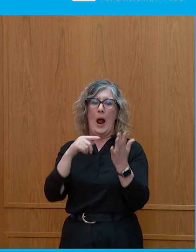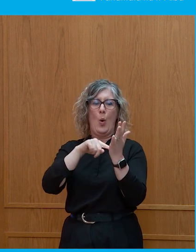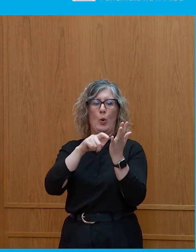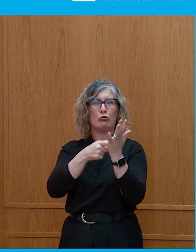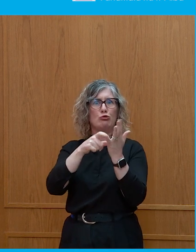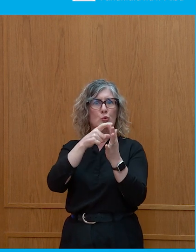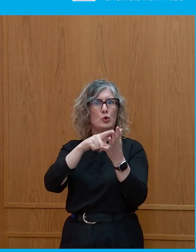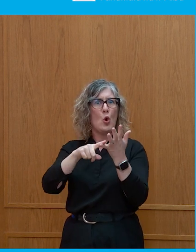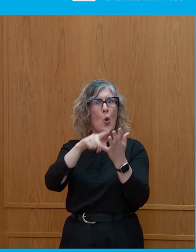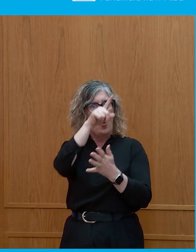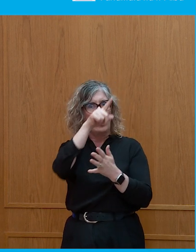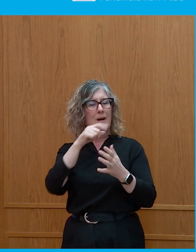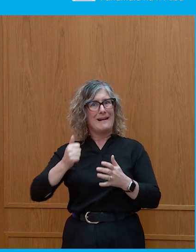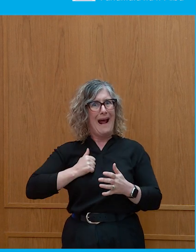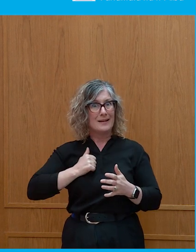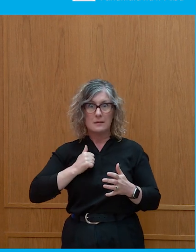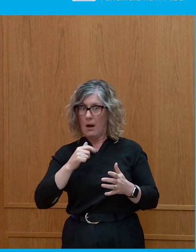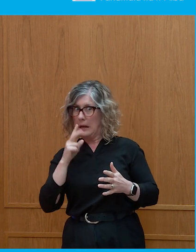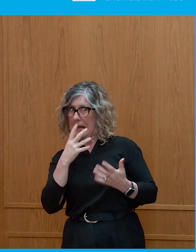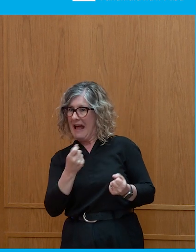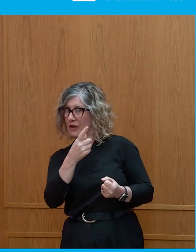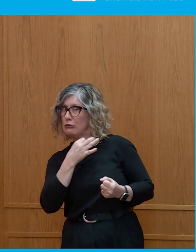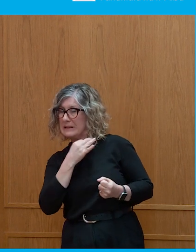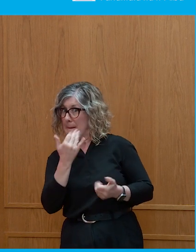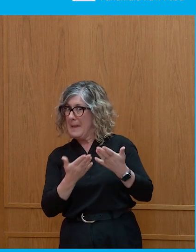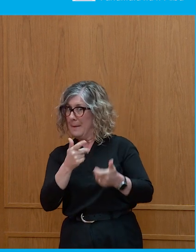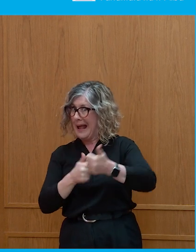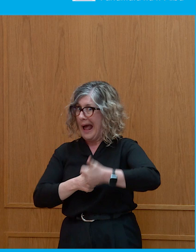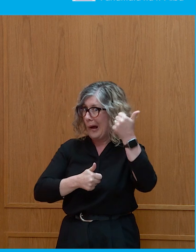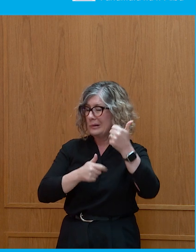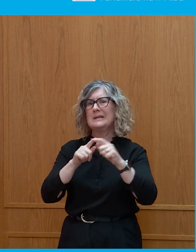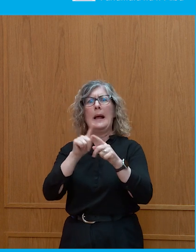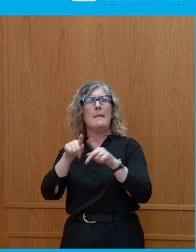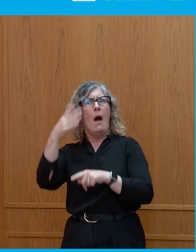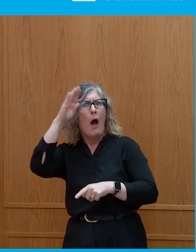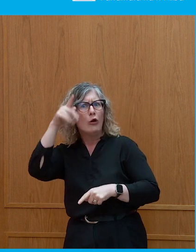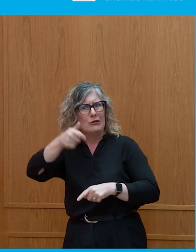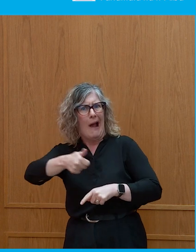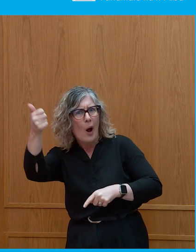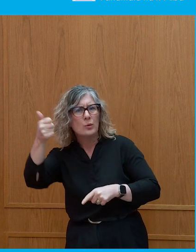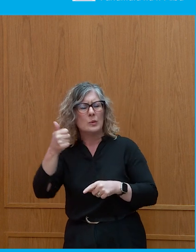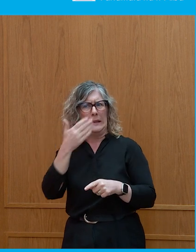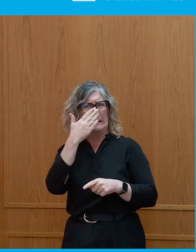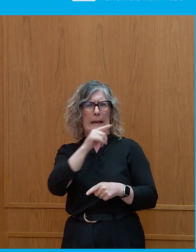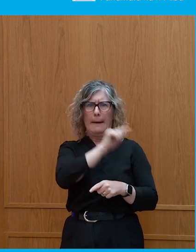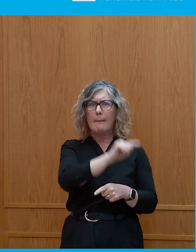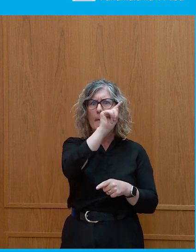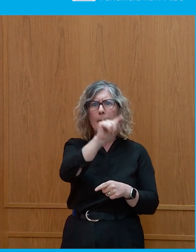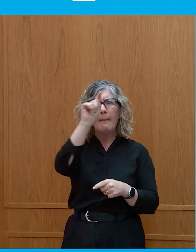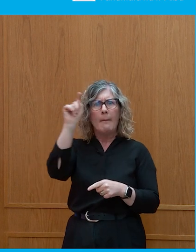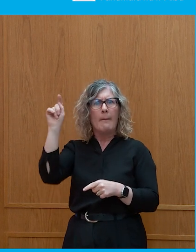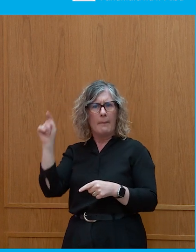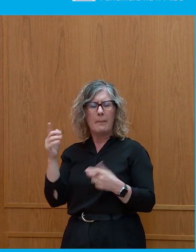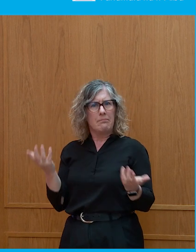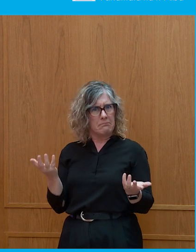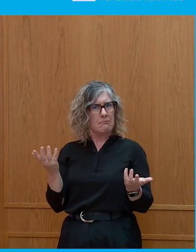in Canada and looks as if he might be at risk. The Irish government changed as well. I mean, everywhere it seemed to be that although